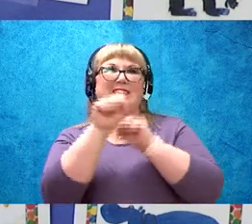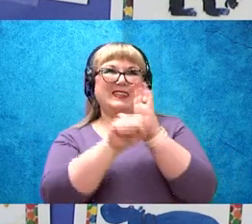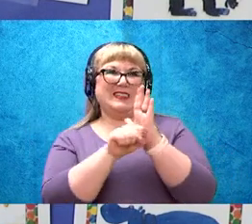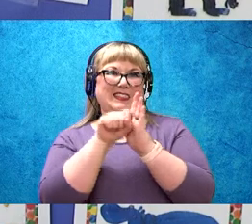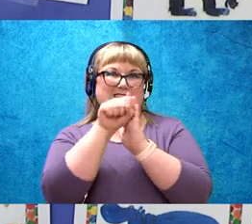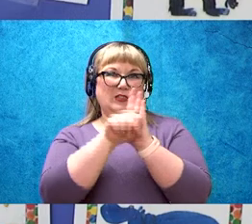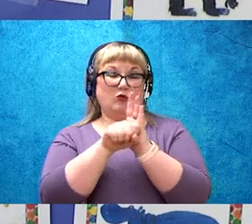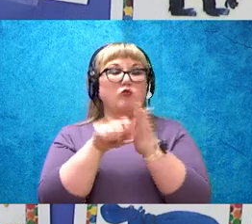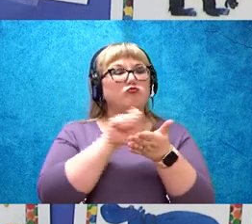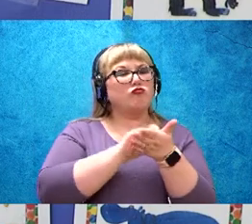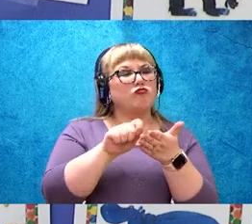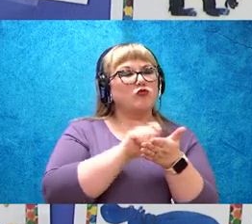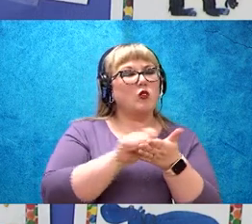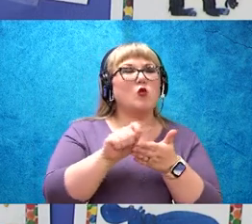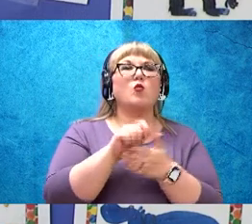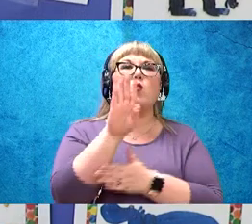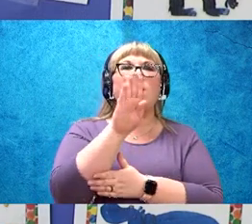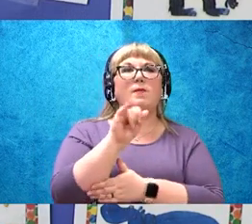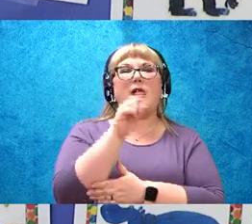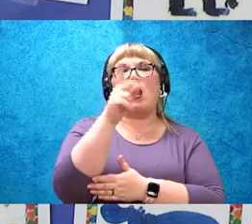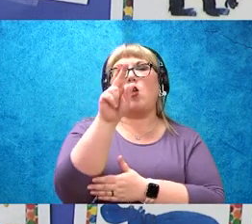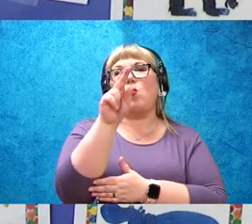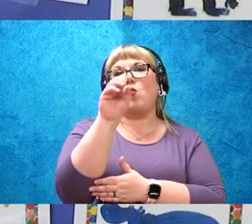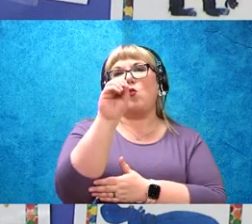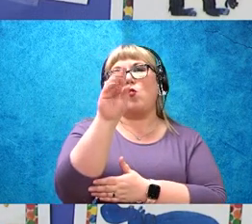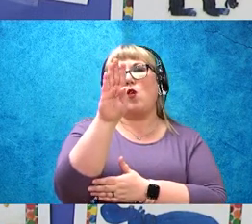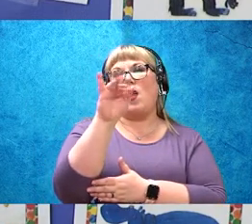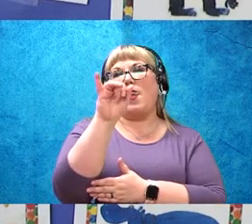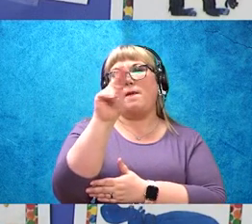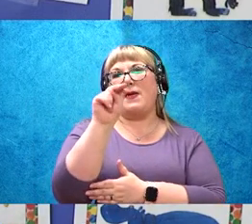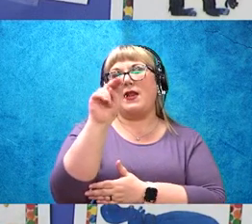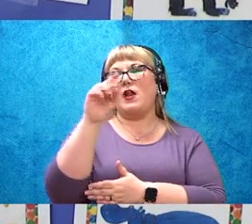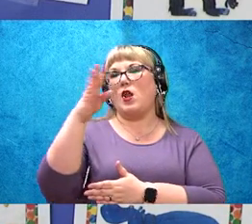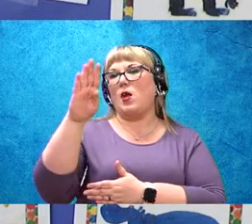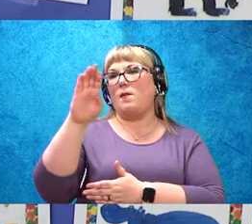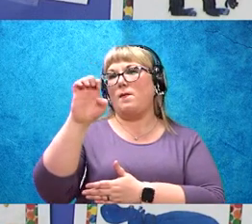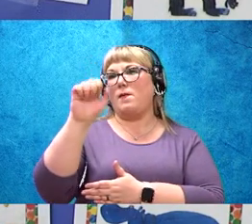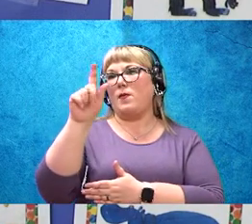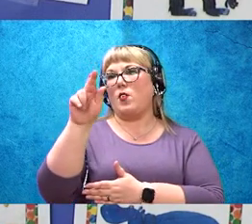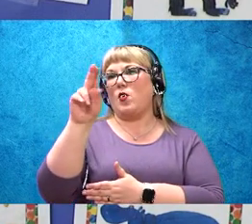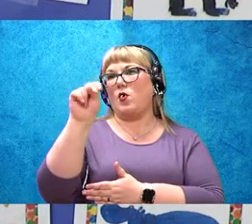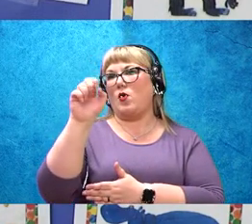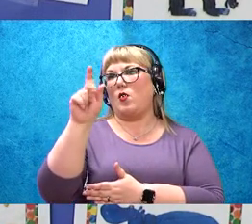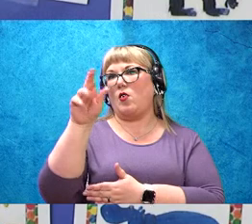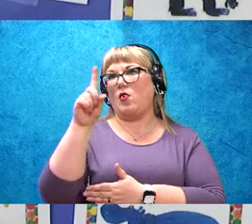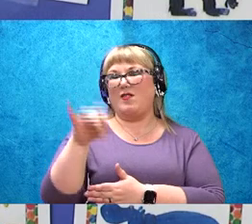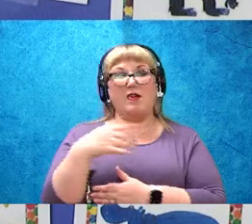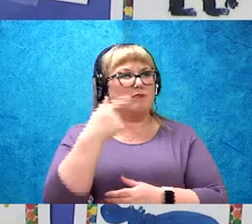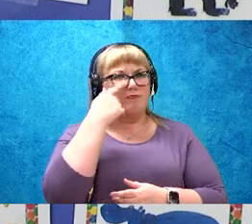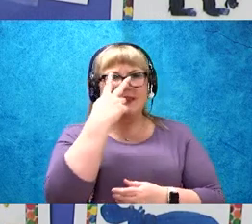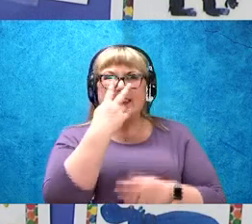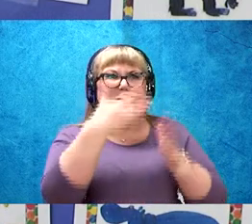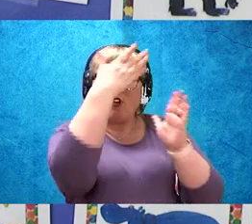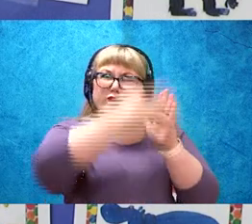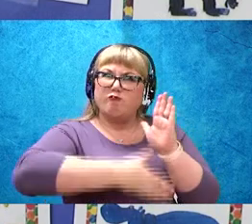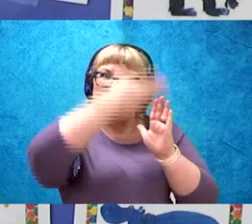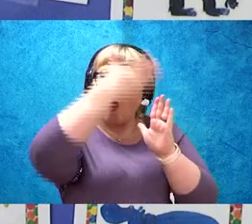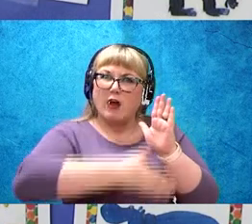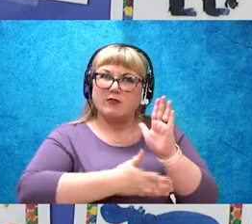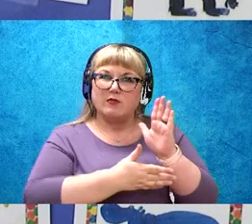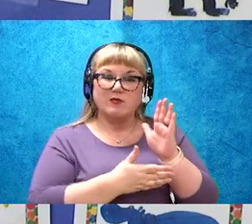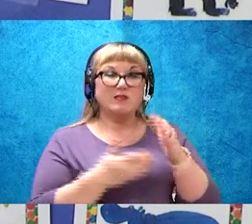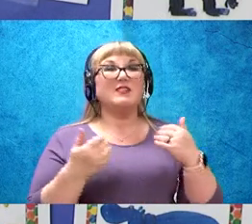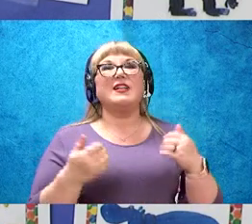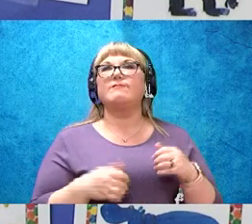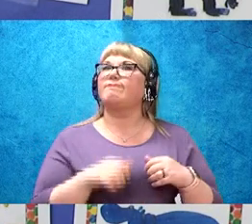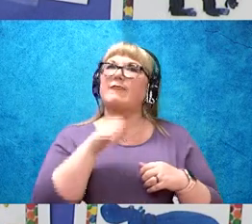book is written by Robin Bernard. And this book, I can tell by the front of it that this is a